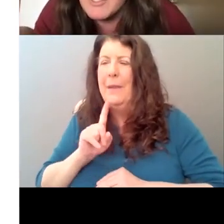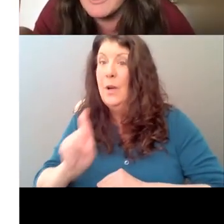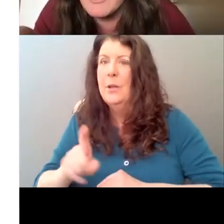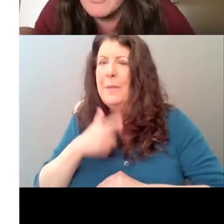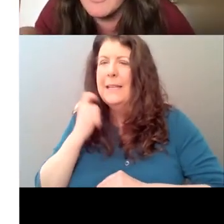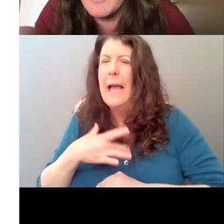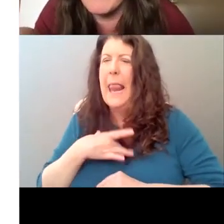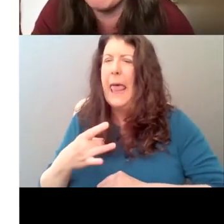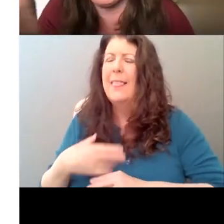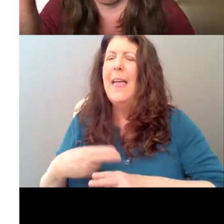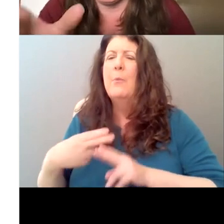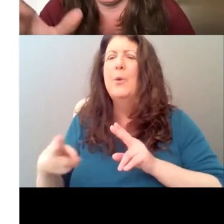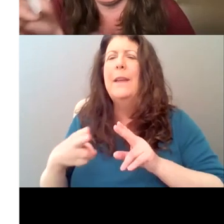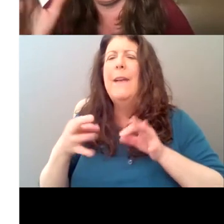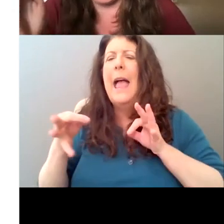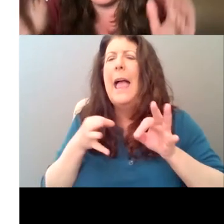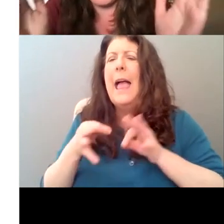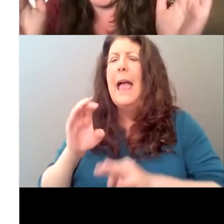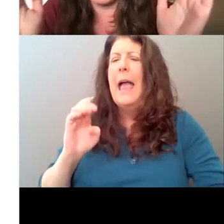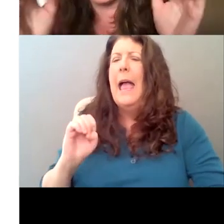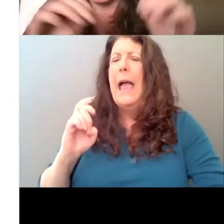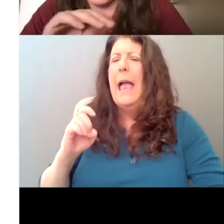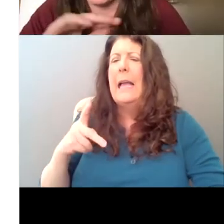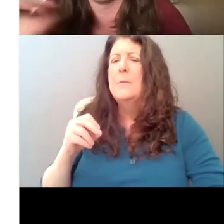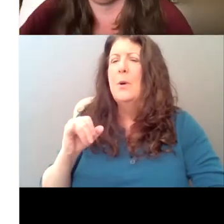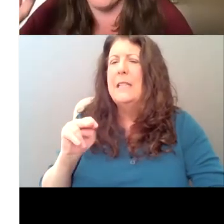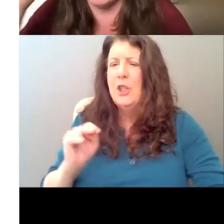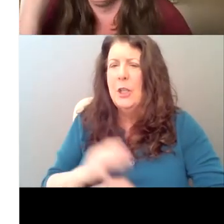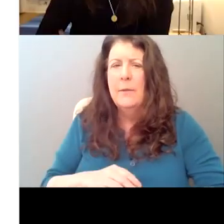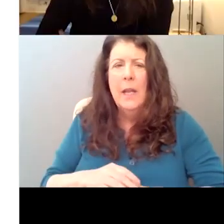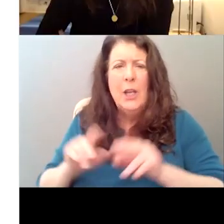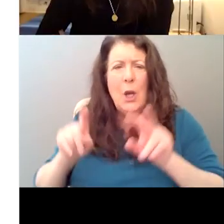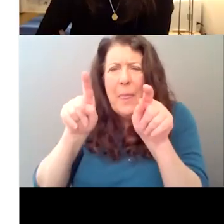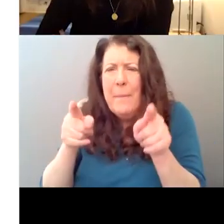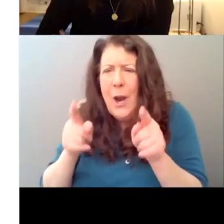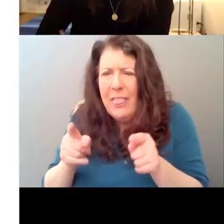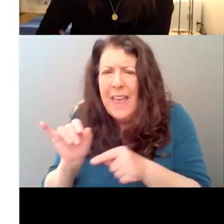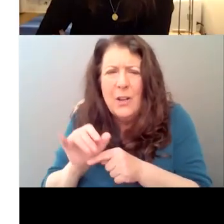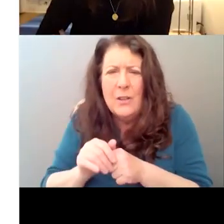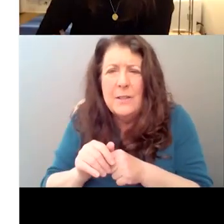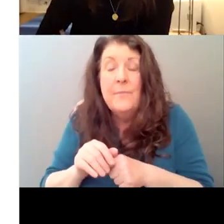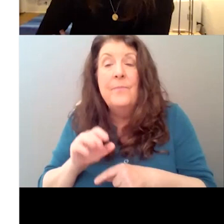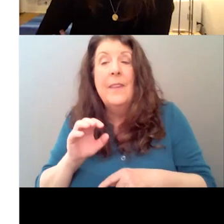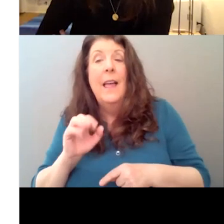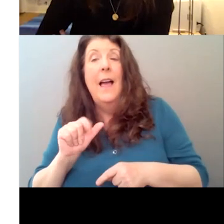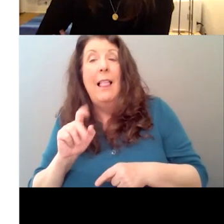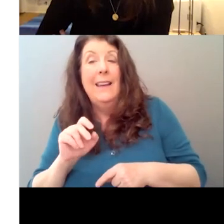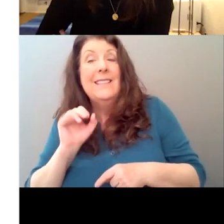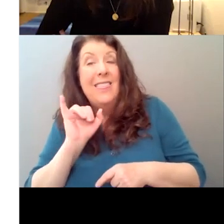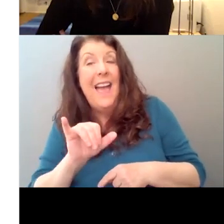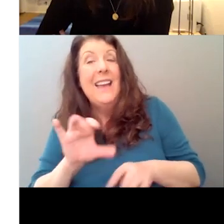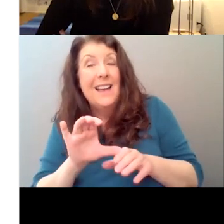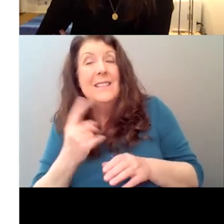of exposition here. I mean, she even, even down to the parenthetical that says no at all. mean, this was a sort of unusual thing for us because like